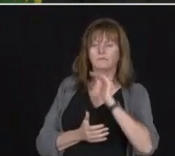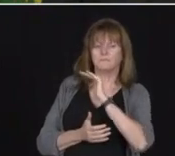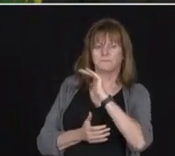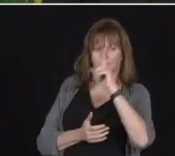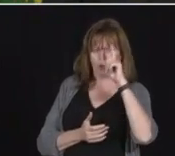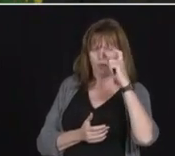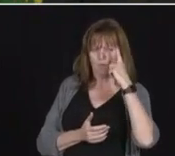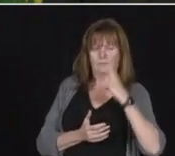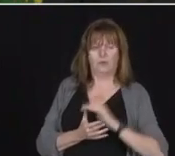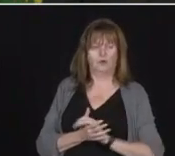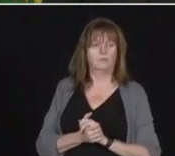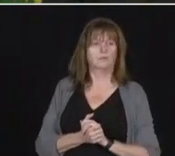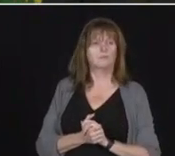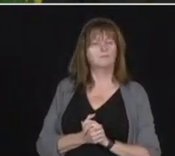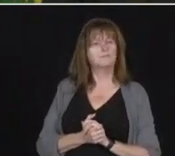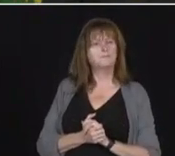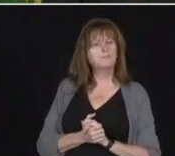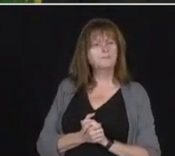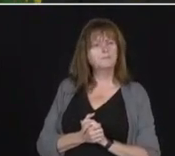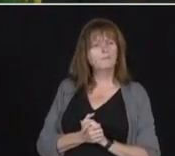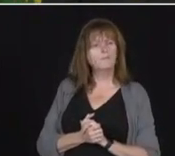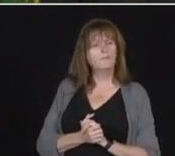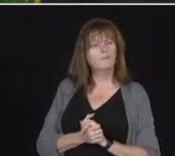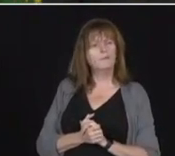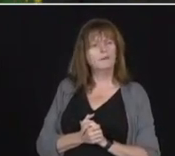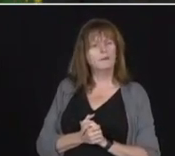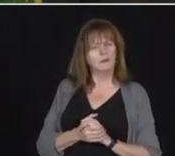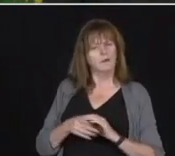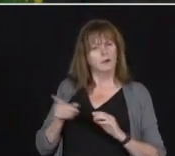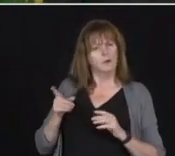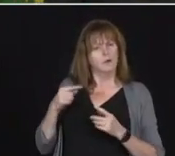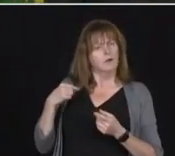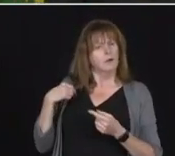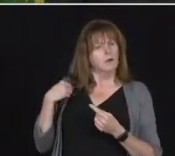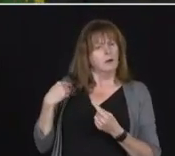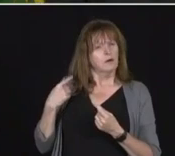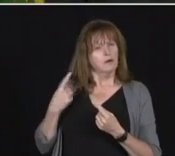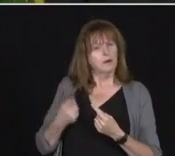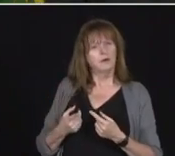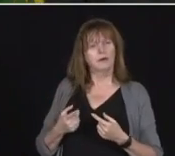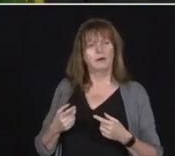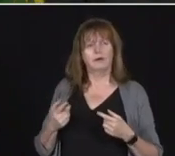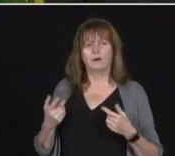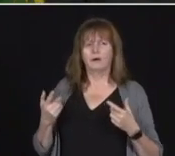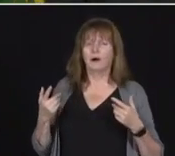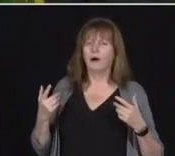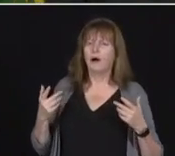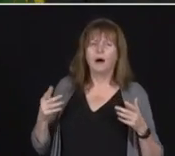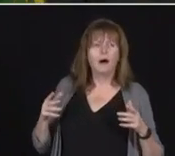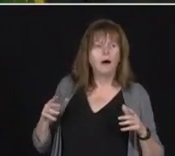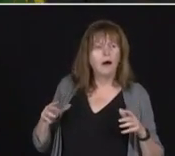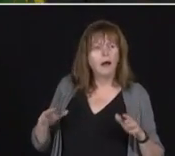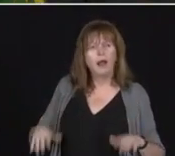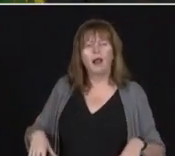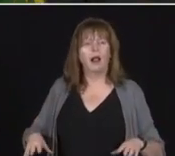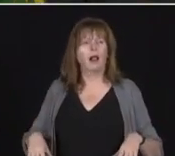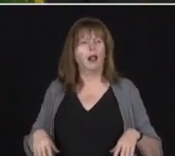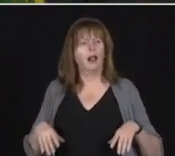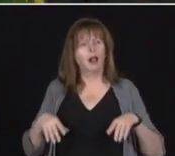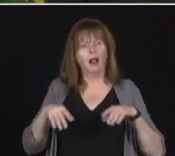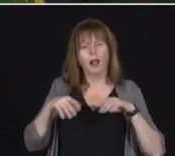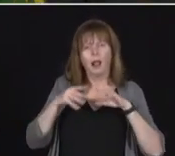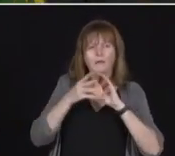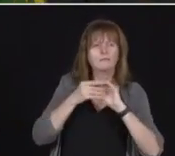Premier you have repeatedly declined to make public the list of long-term care homes that are in the various